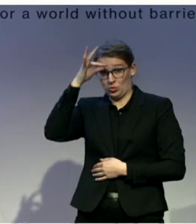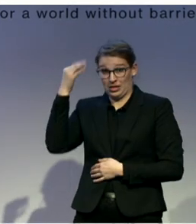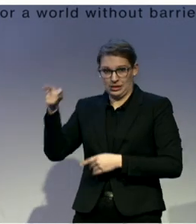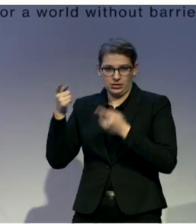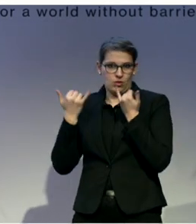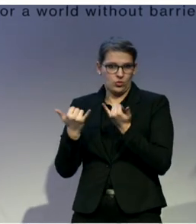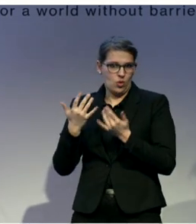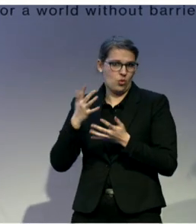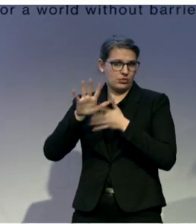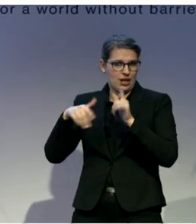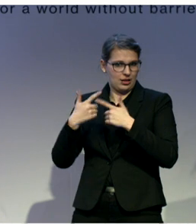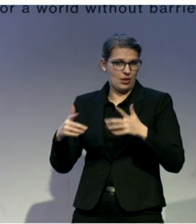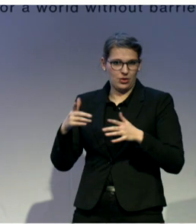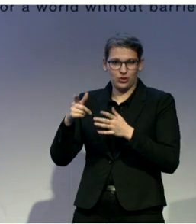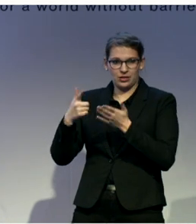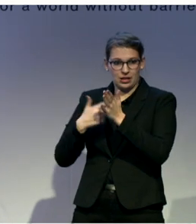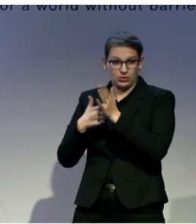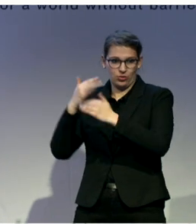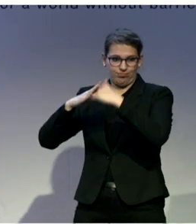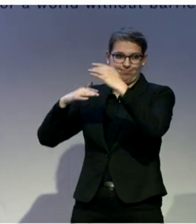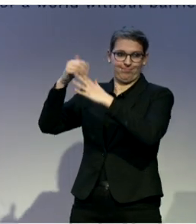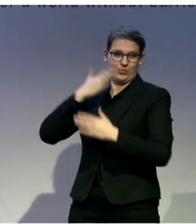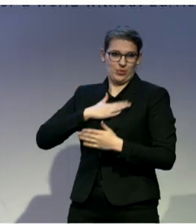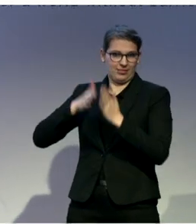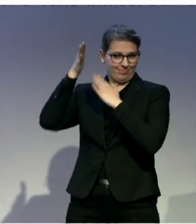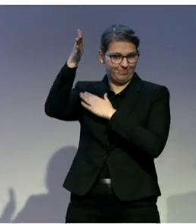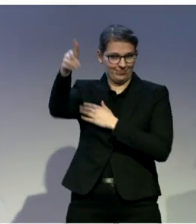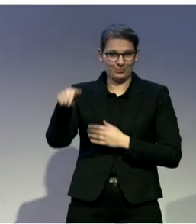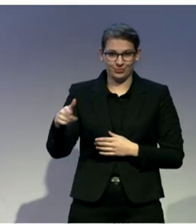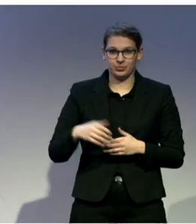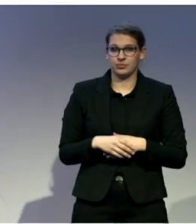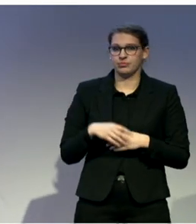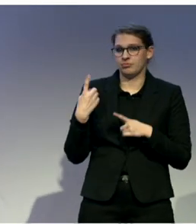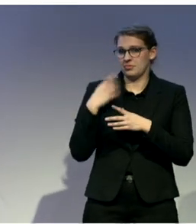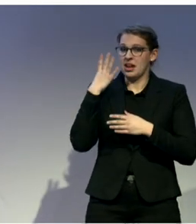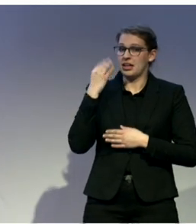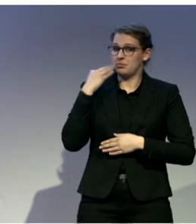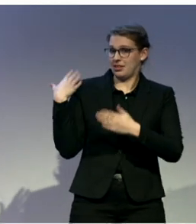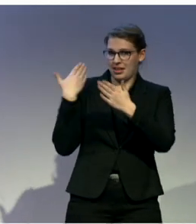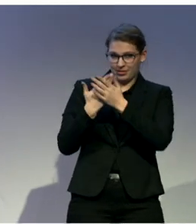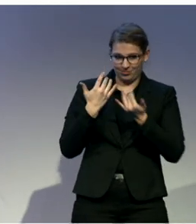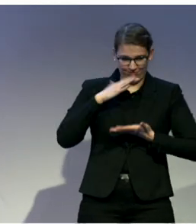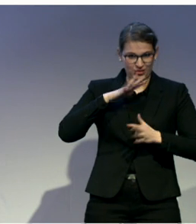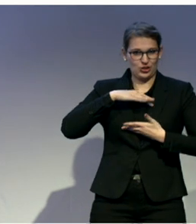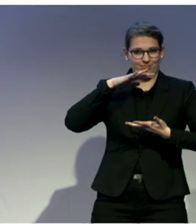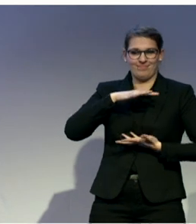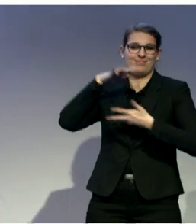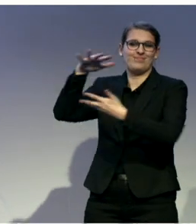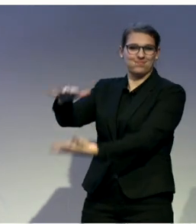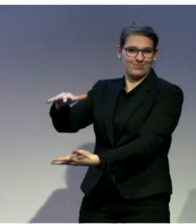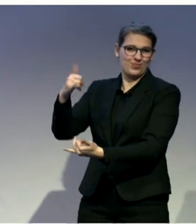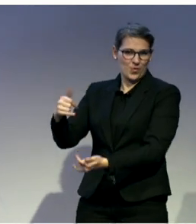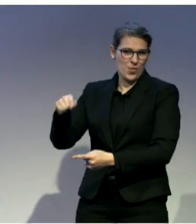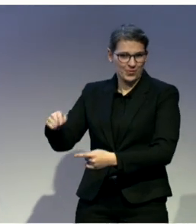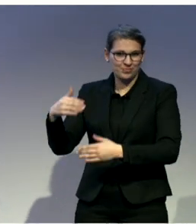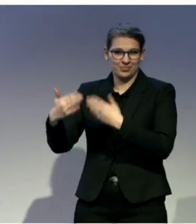that to make this sustainable, we use a similar platform as we have for the Moroccan sign language. And I know my